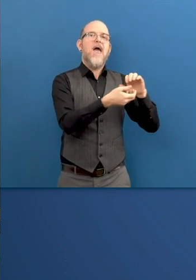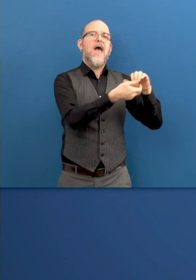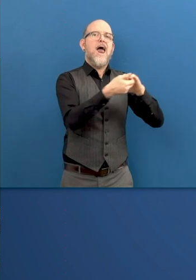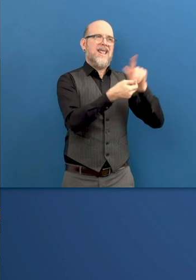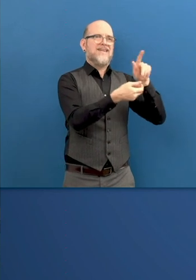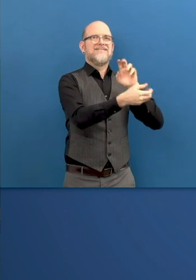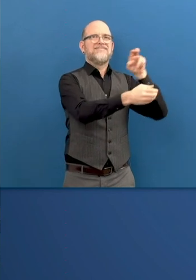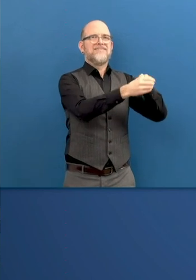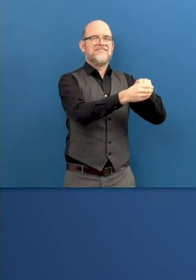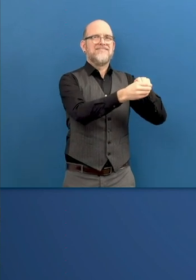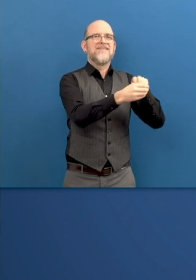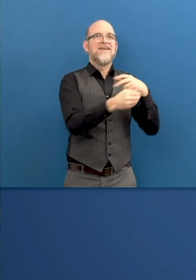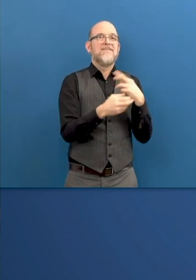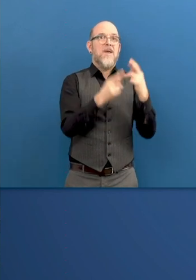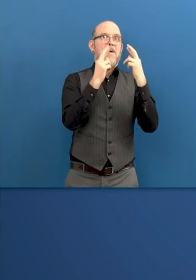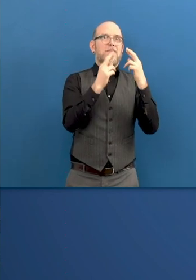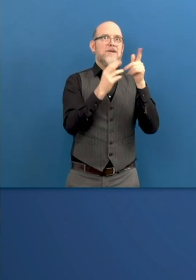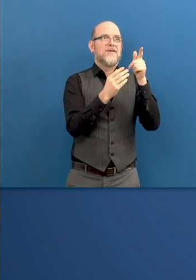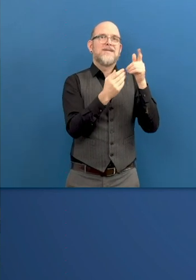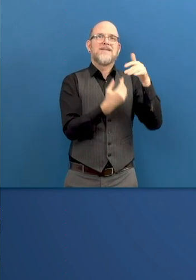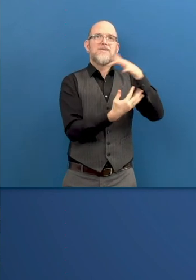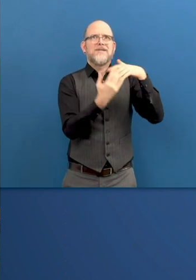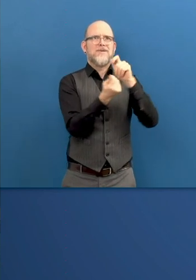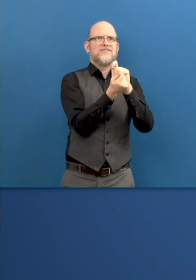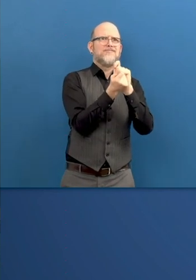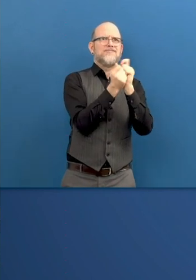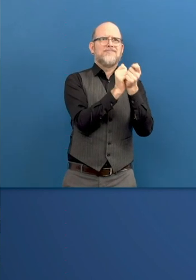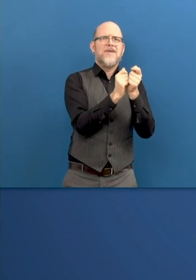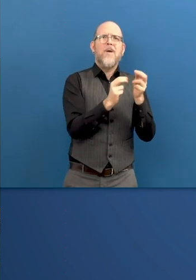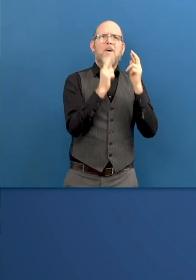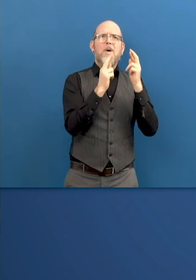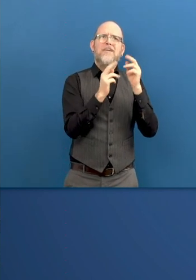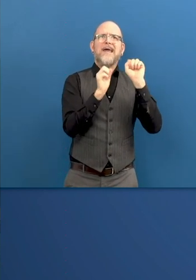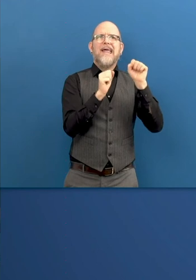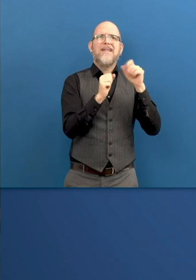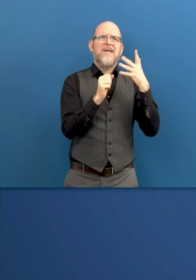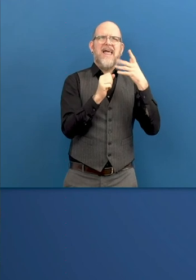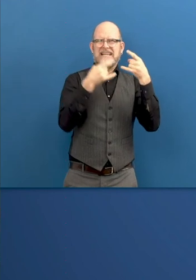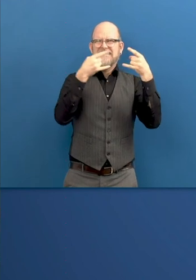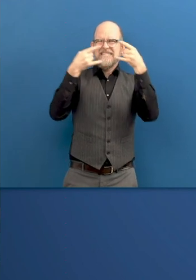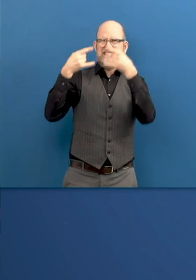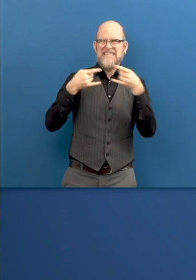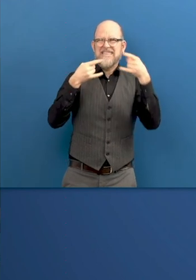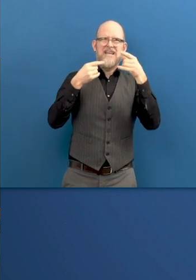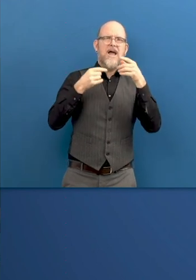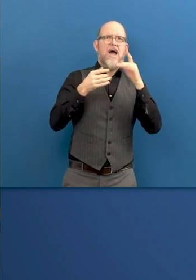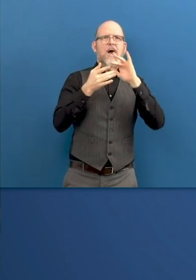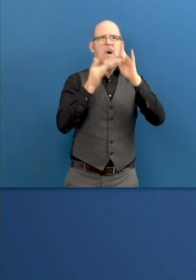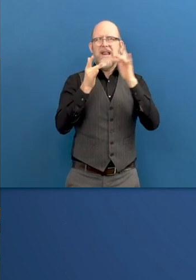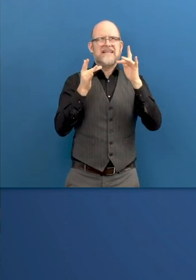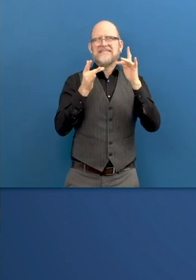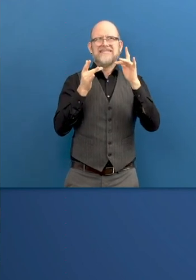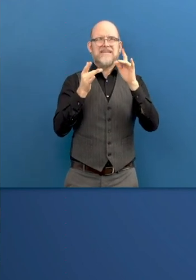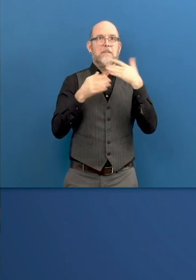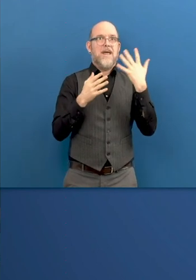format and go to the traditional format. Well, both the European Social Fund and ONCE Foundation